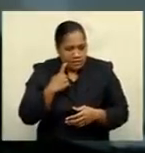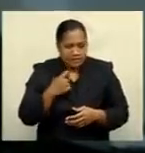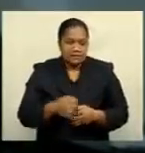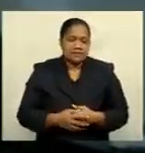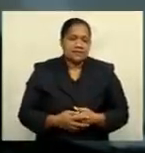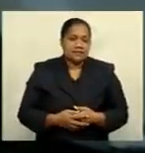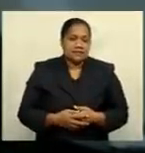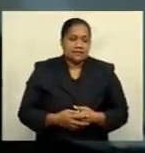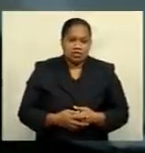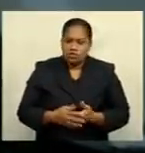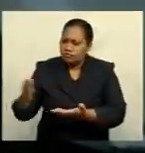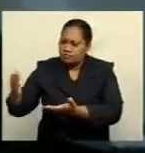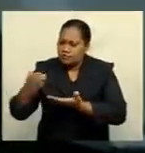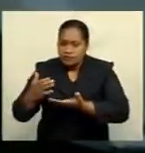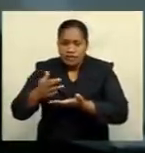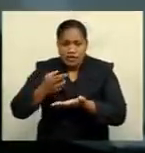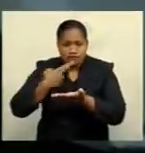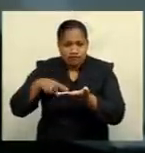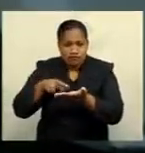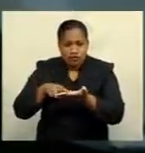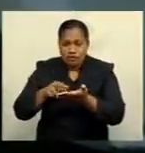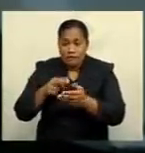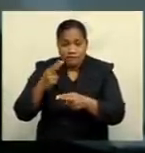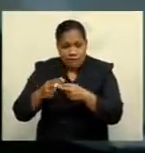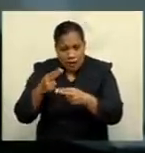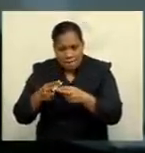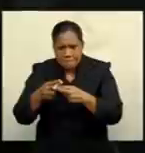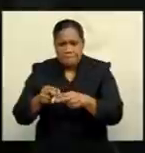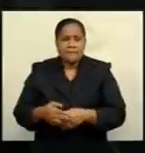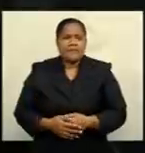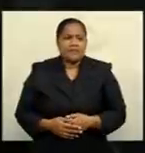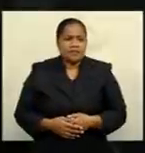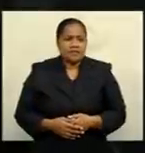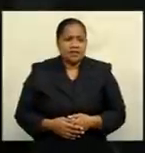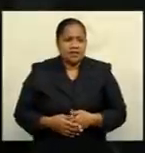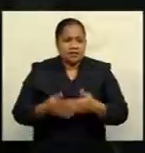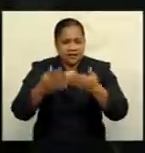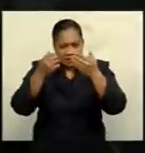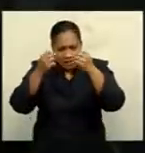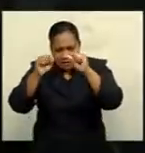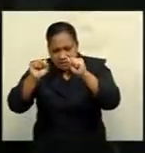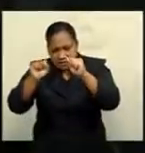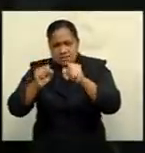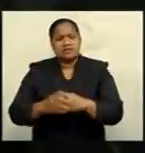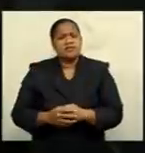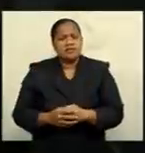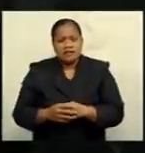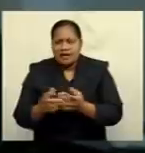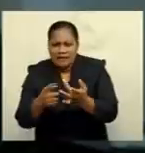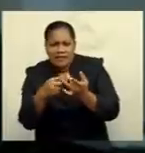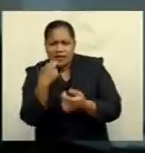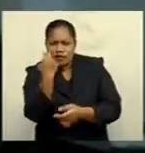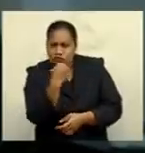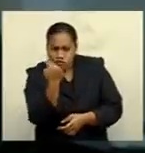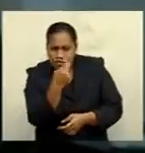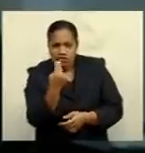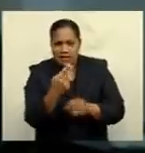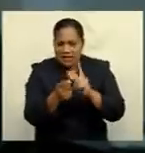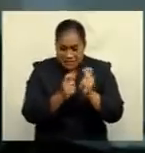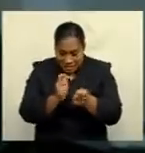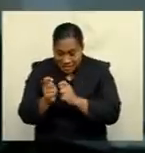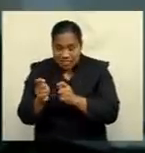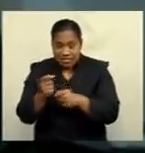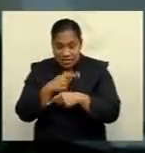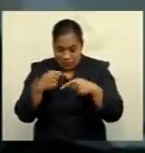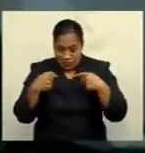records and calf's weight and other nutrition and other testings that we were